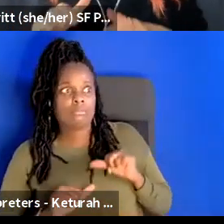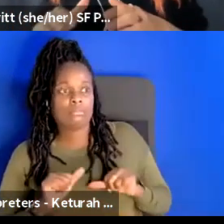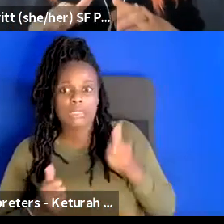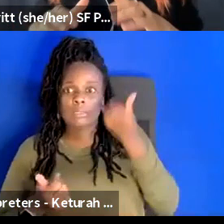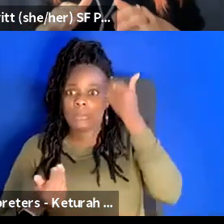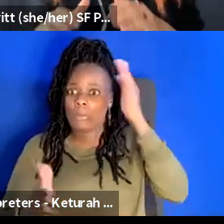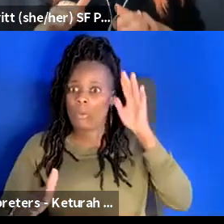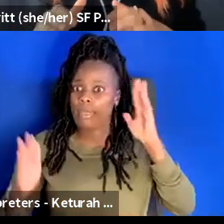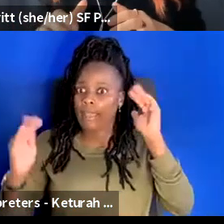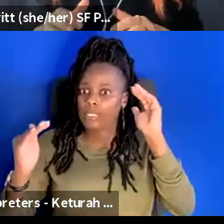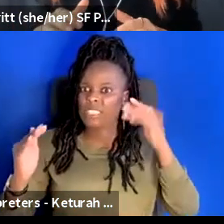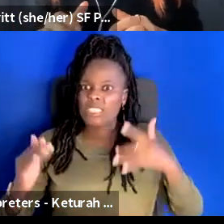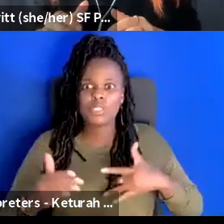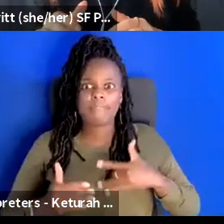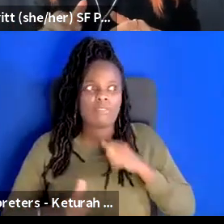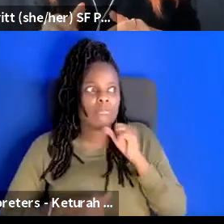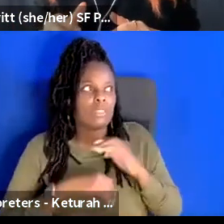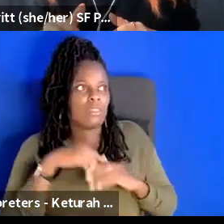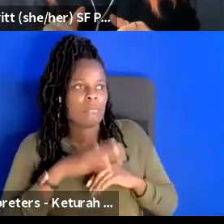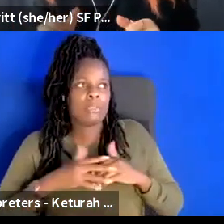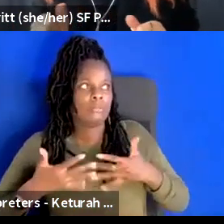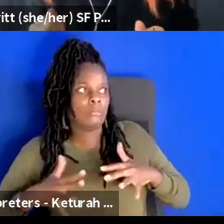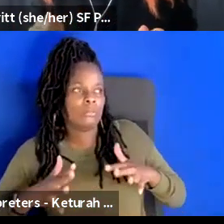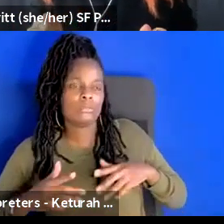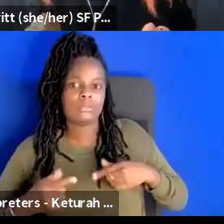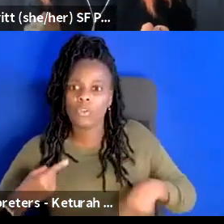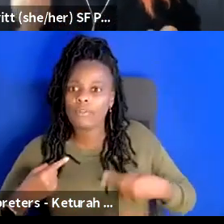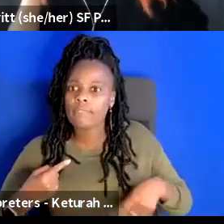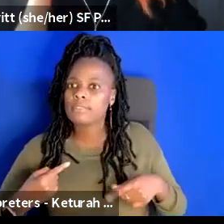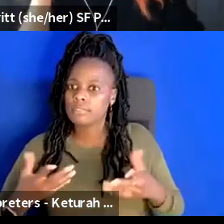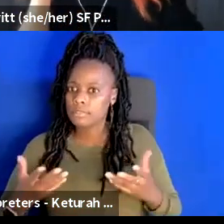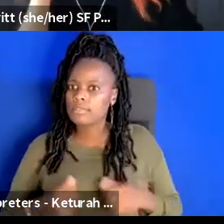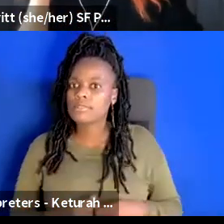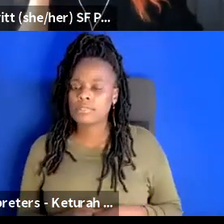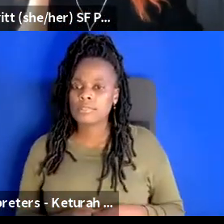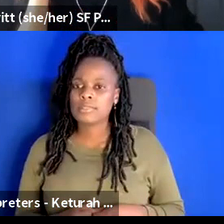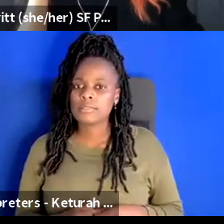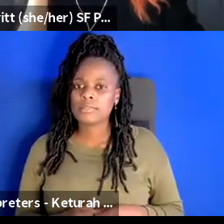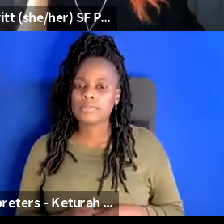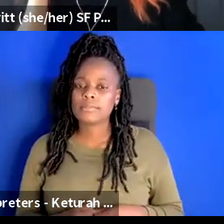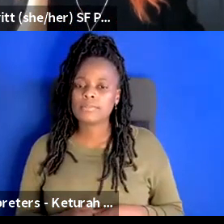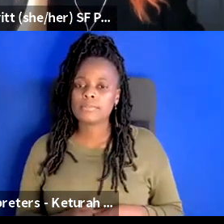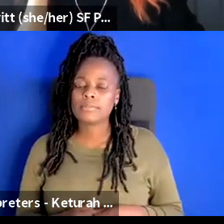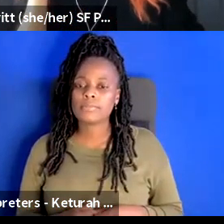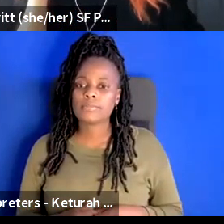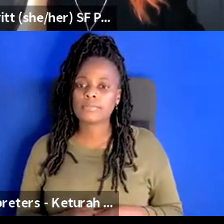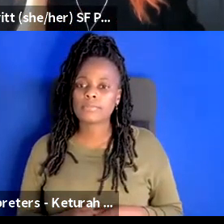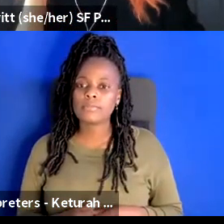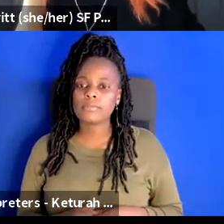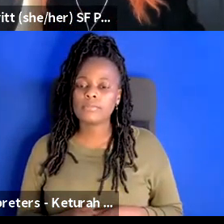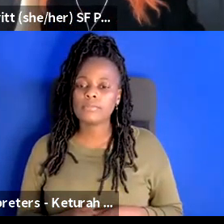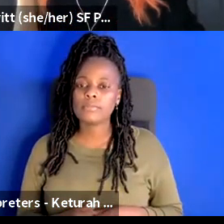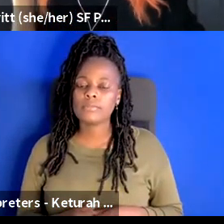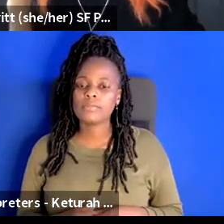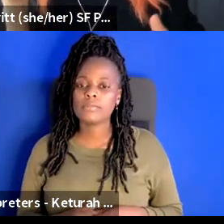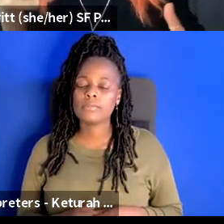that's when it gets unsettling and we get nervous and a little agitated um and uh i think